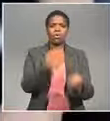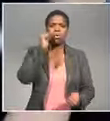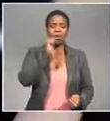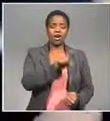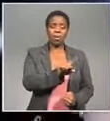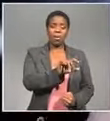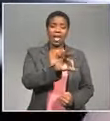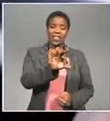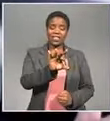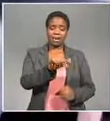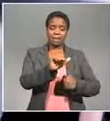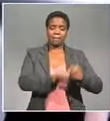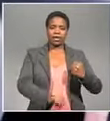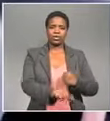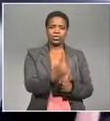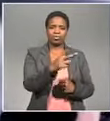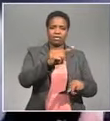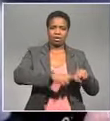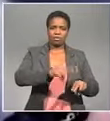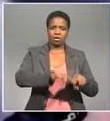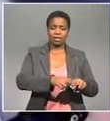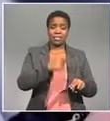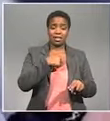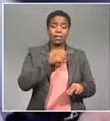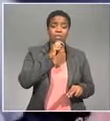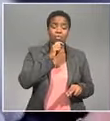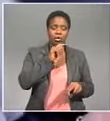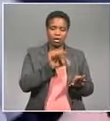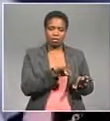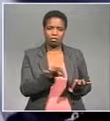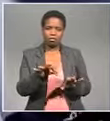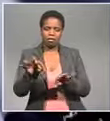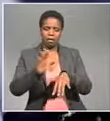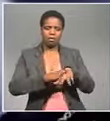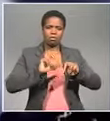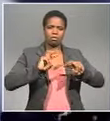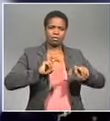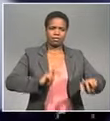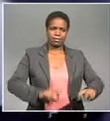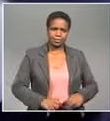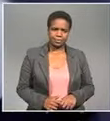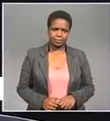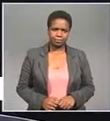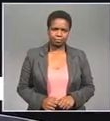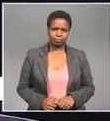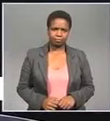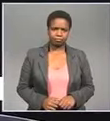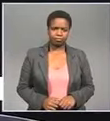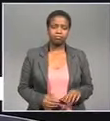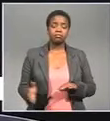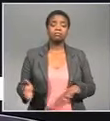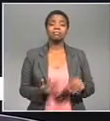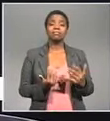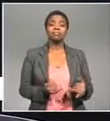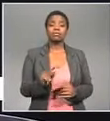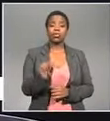the 13th this after the case was postponed this morning for further investigation moving